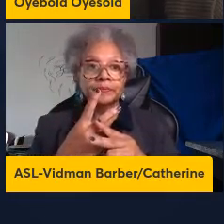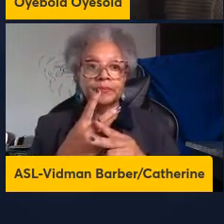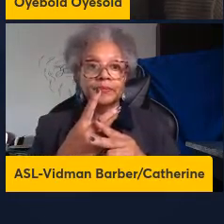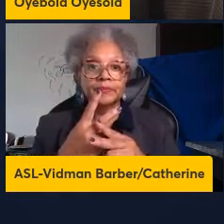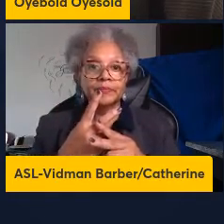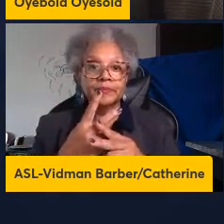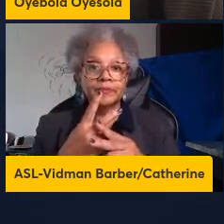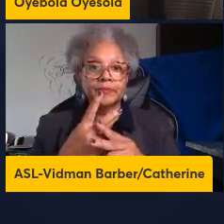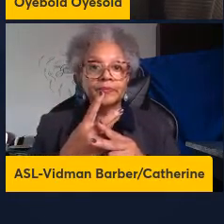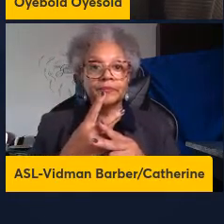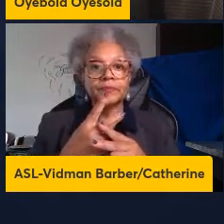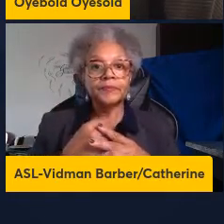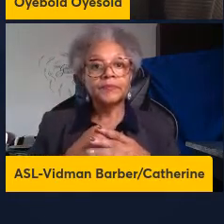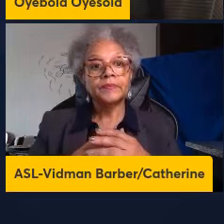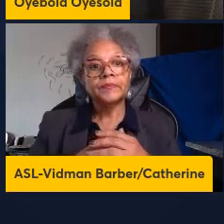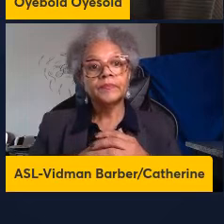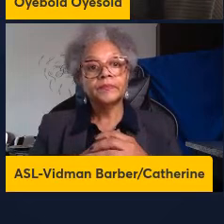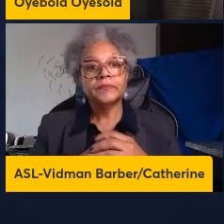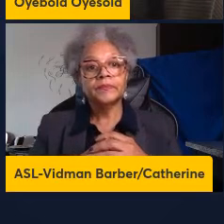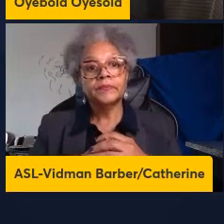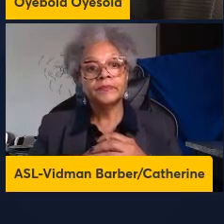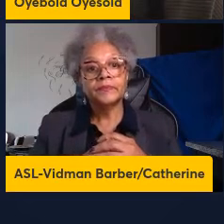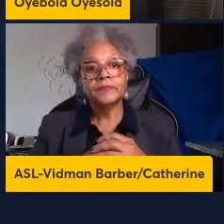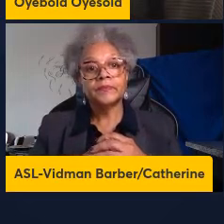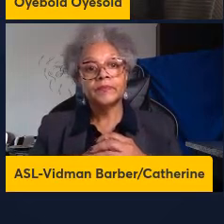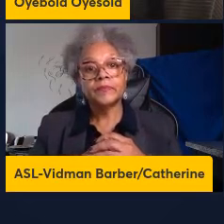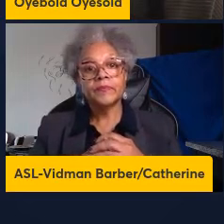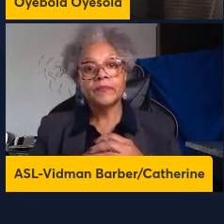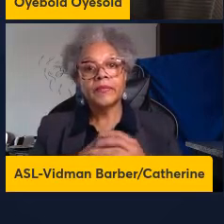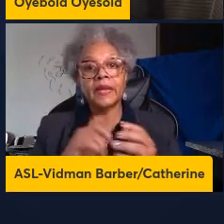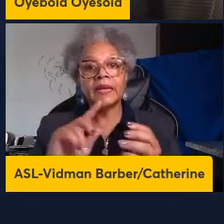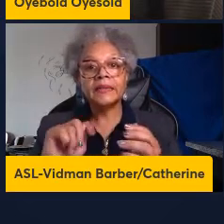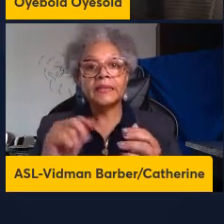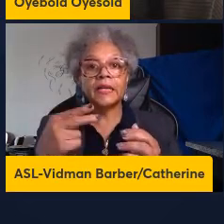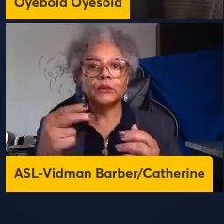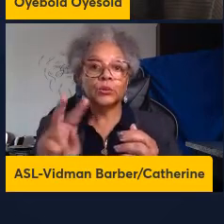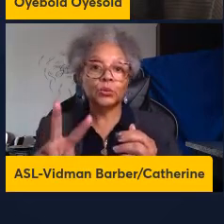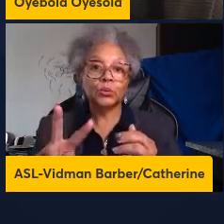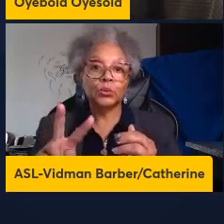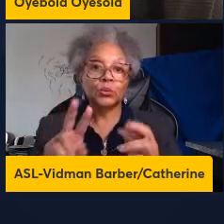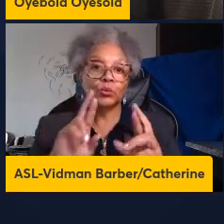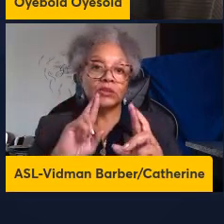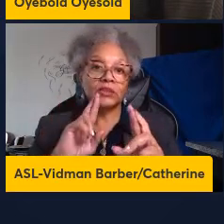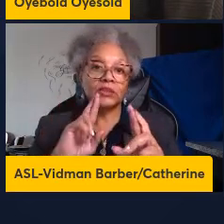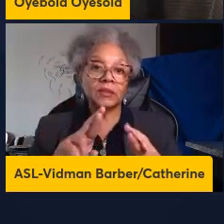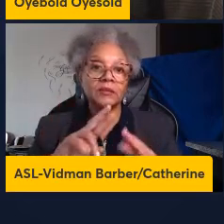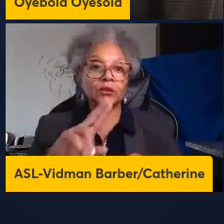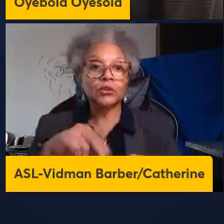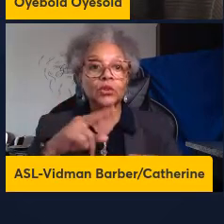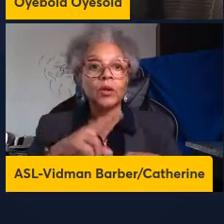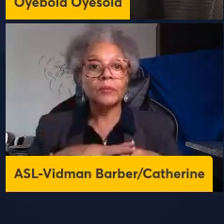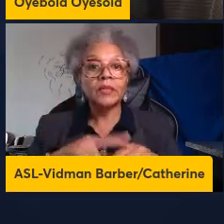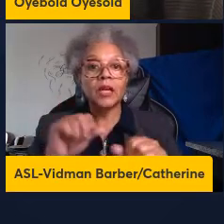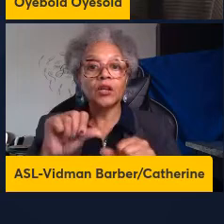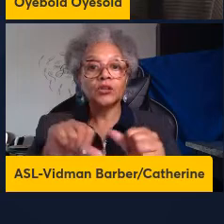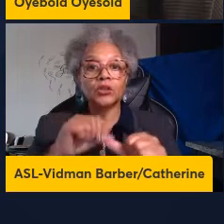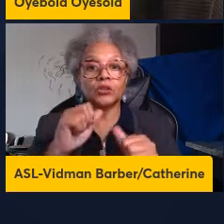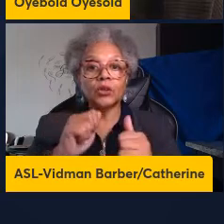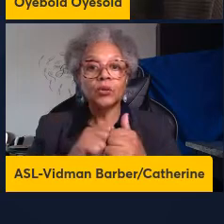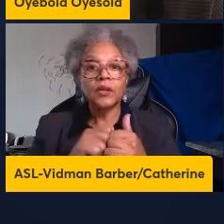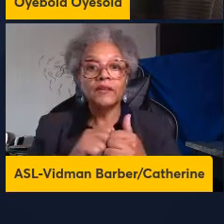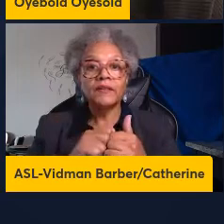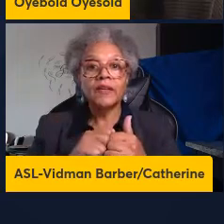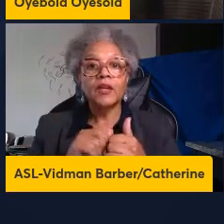when you have like a TH2 response there is usually associated with resistance